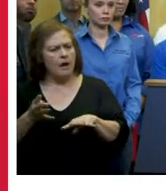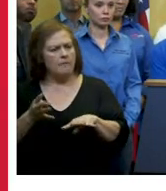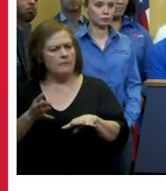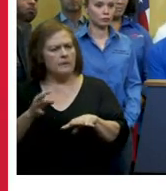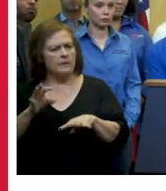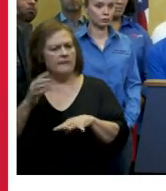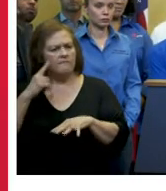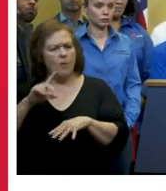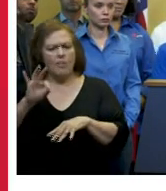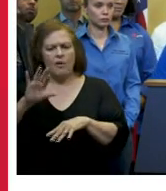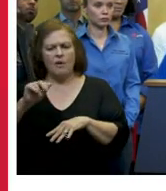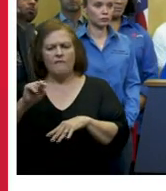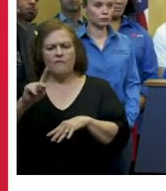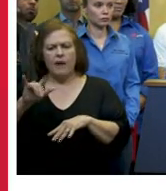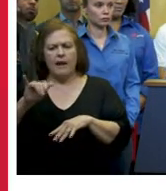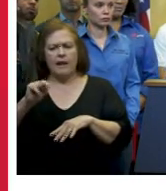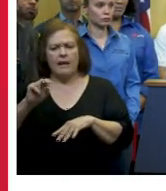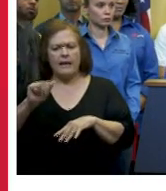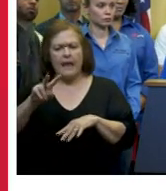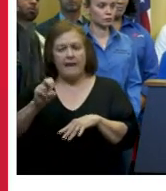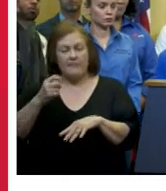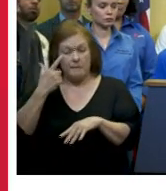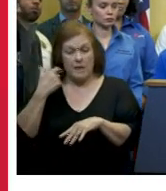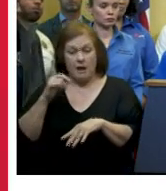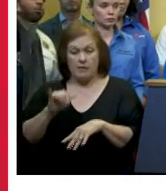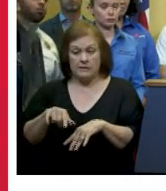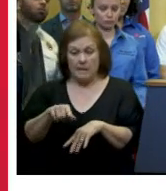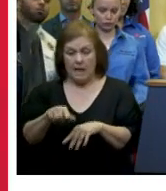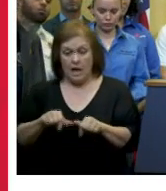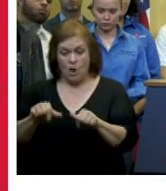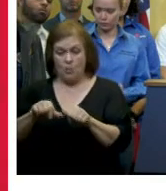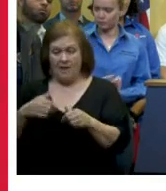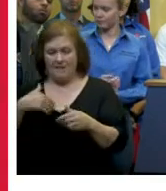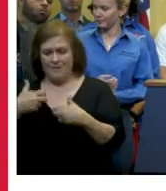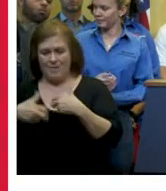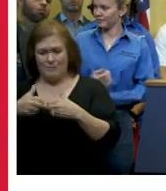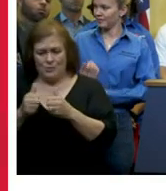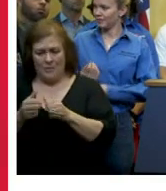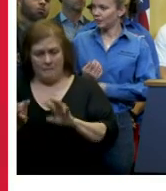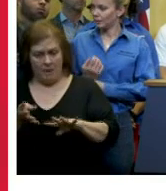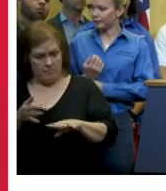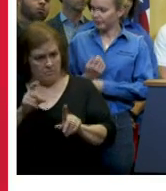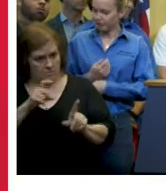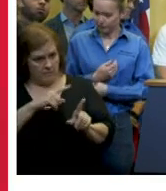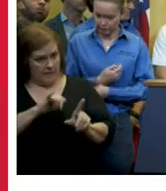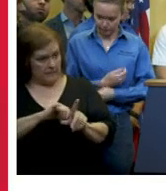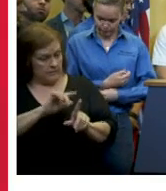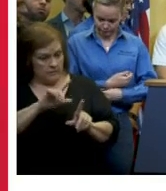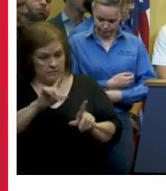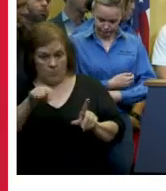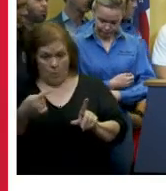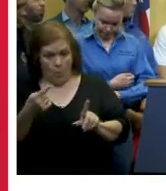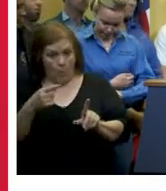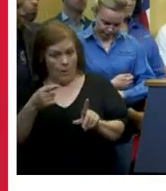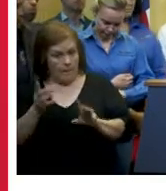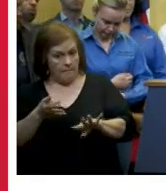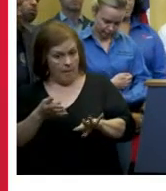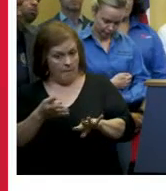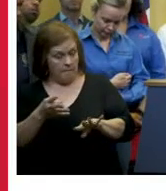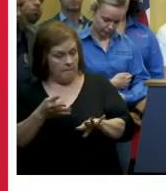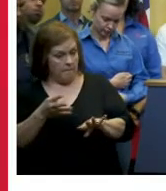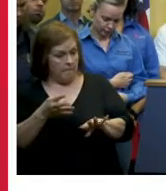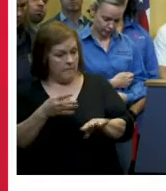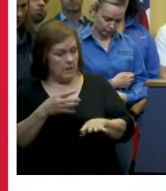franklin avenue overpass because the original pump had a design problem is that the only pump you're aware of that has that design problem how many temporary